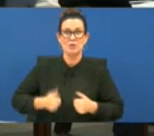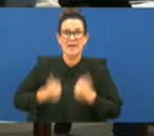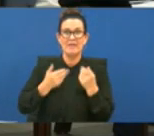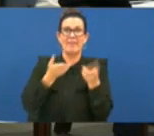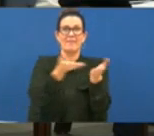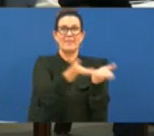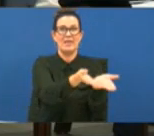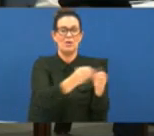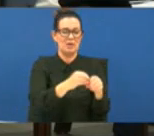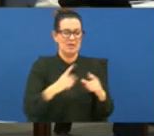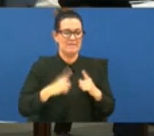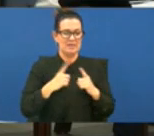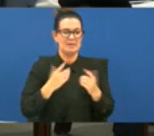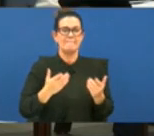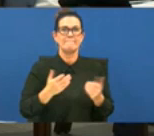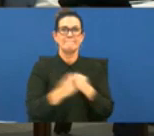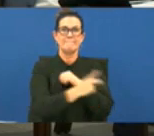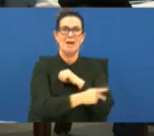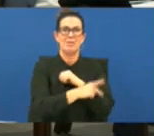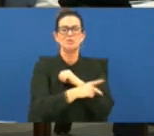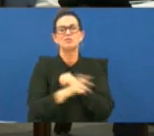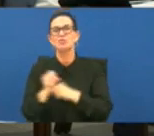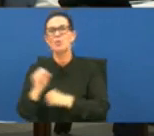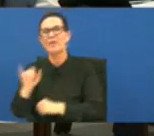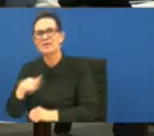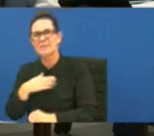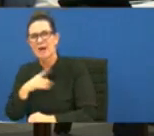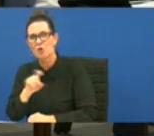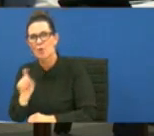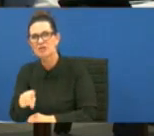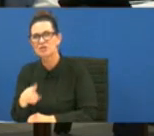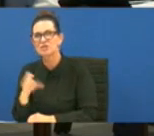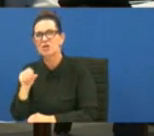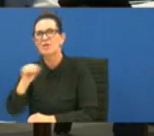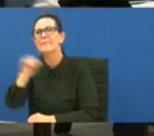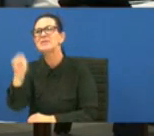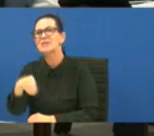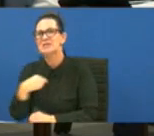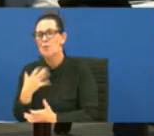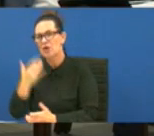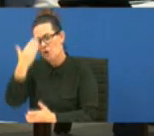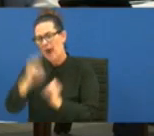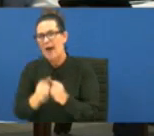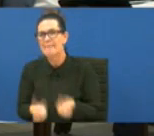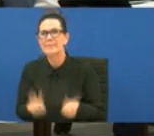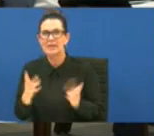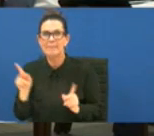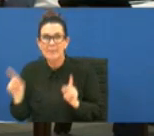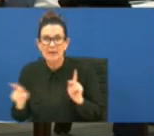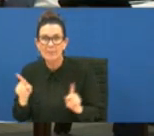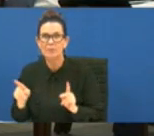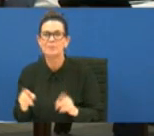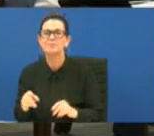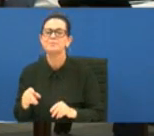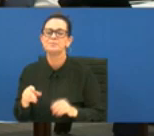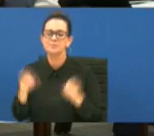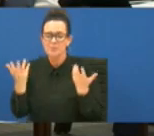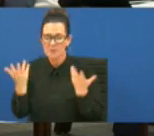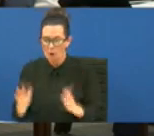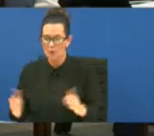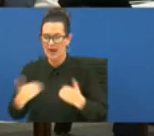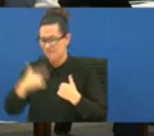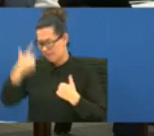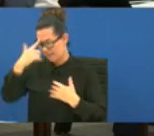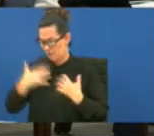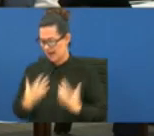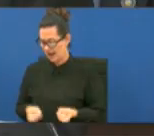give a start the same thing okay that's my question as far as percentage and wanting to know how many people are already having a mental breakdown